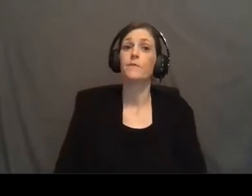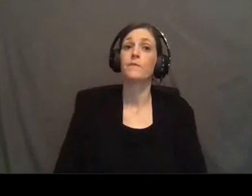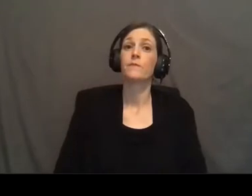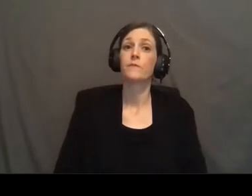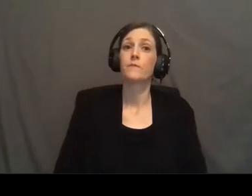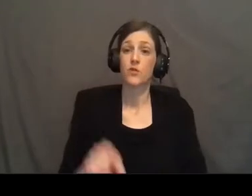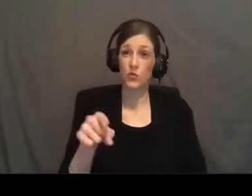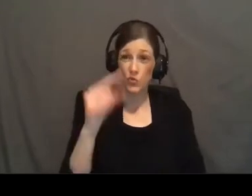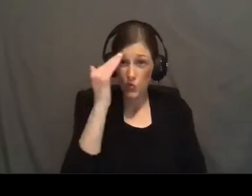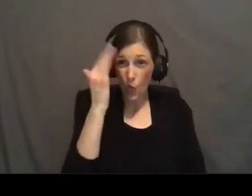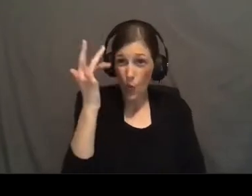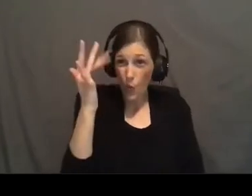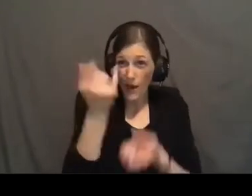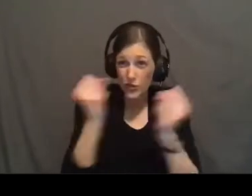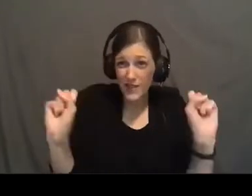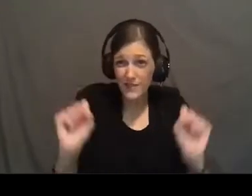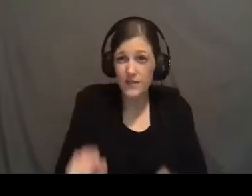do you know why you're saved